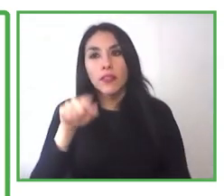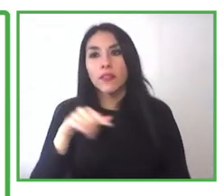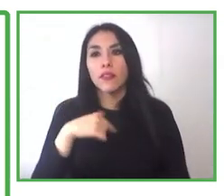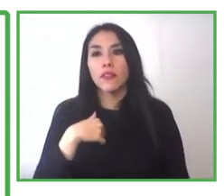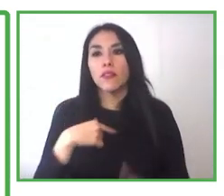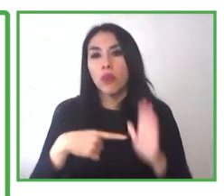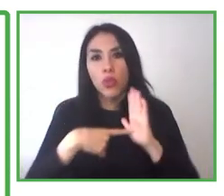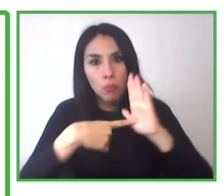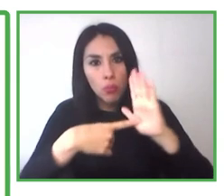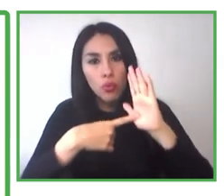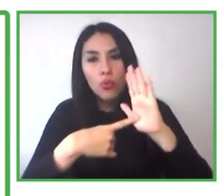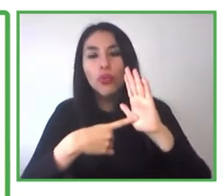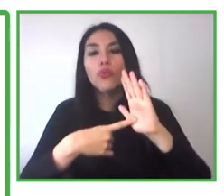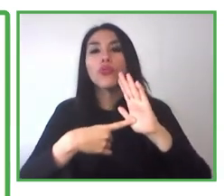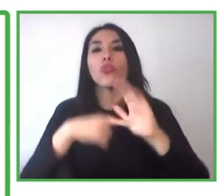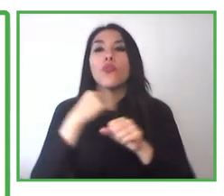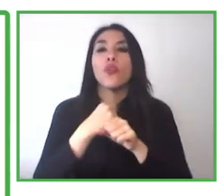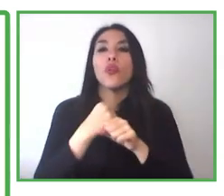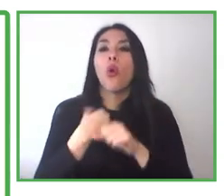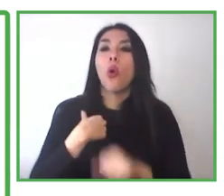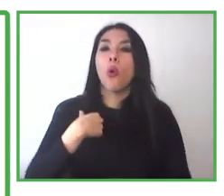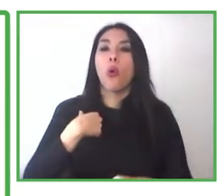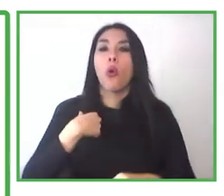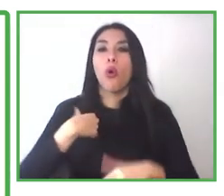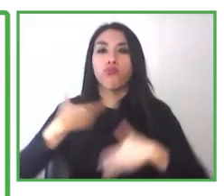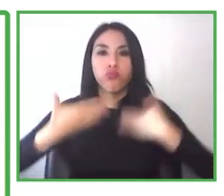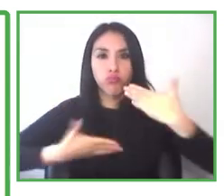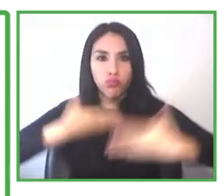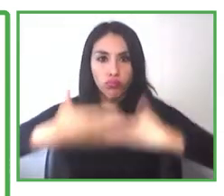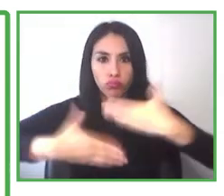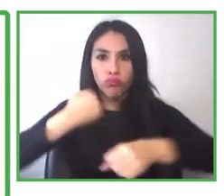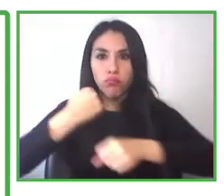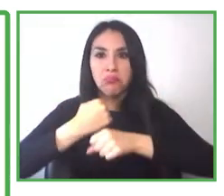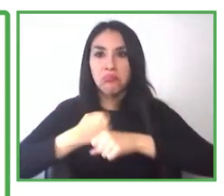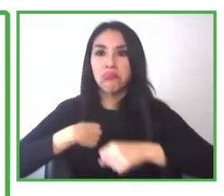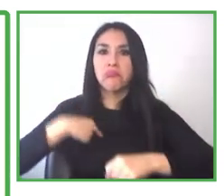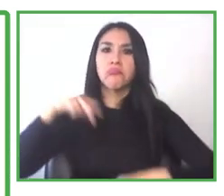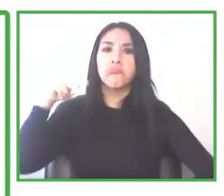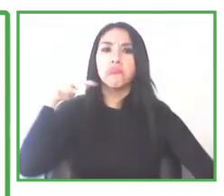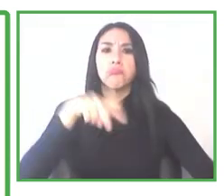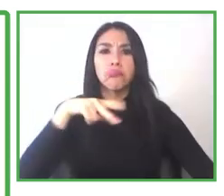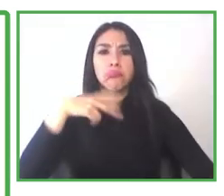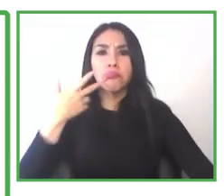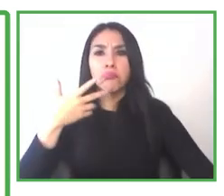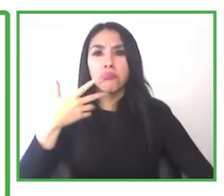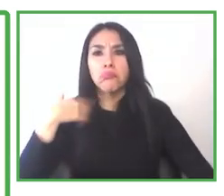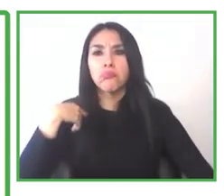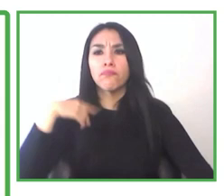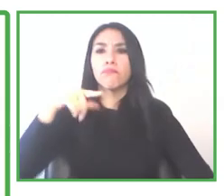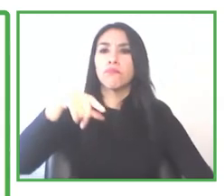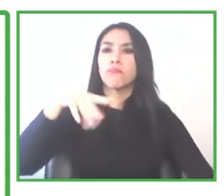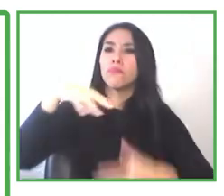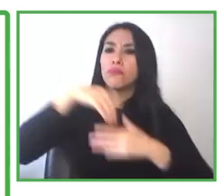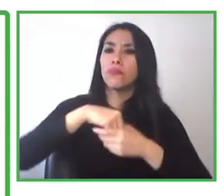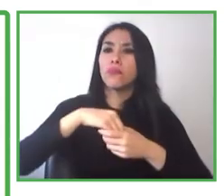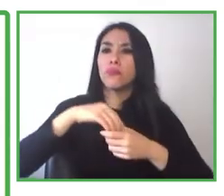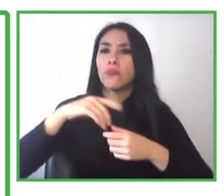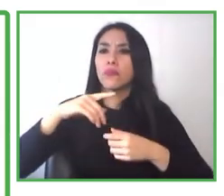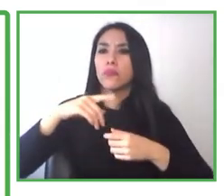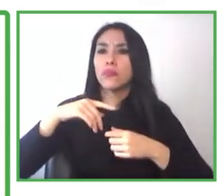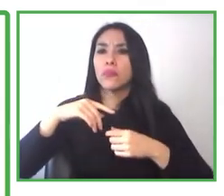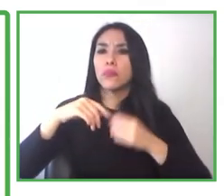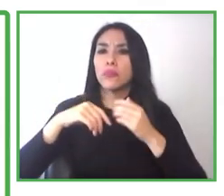evaluators and certifiers from Chile Valora, they measure the skills